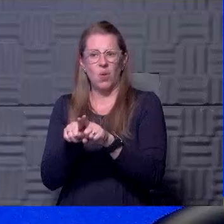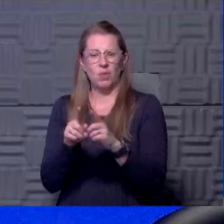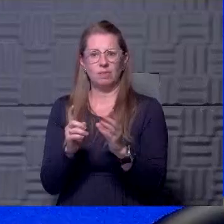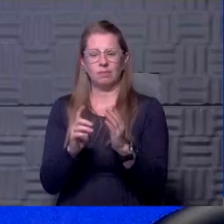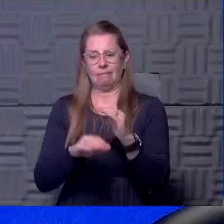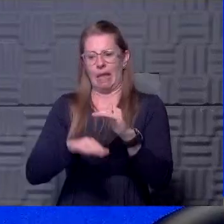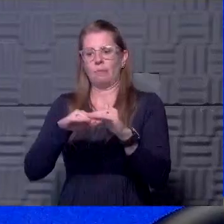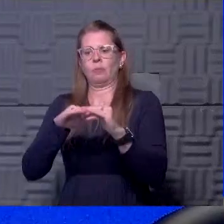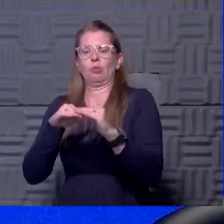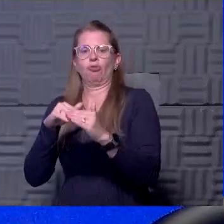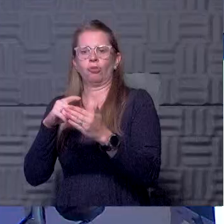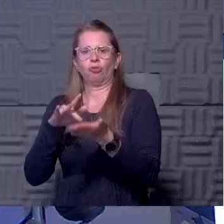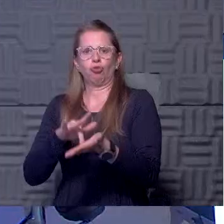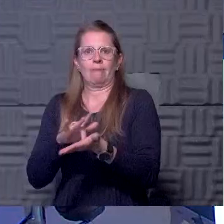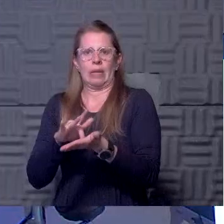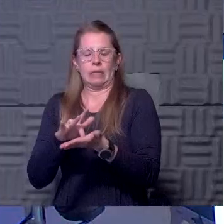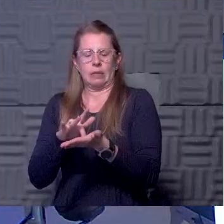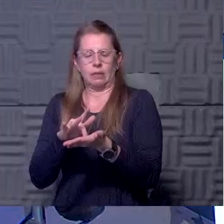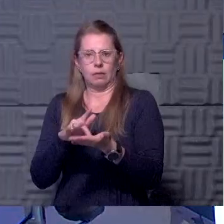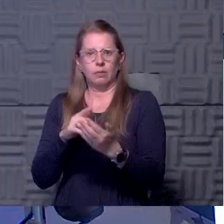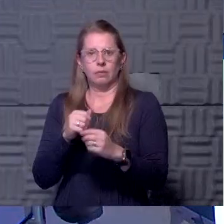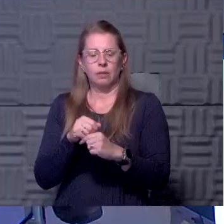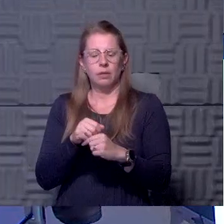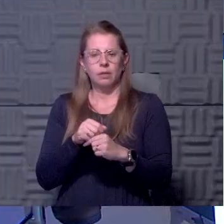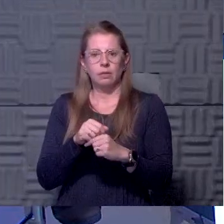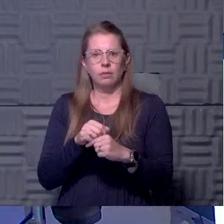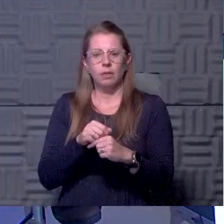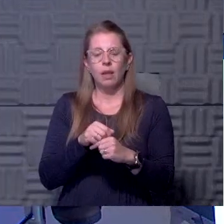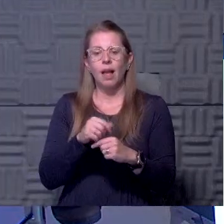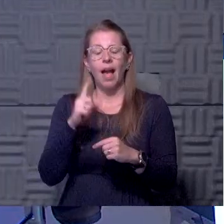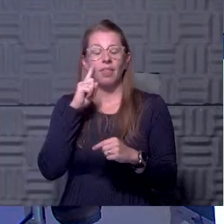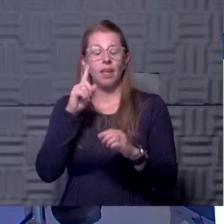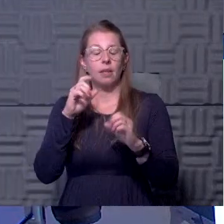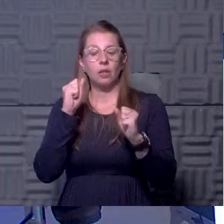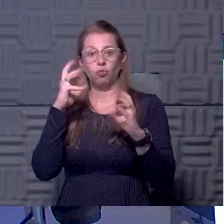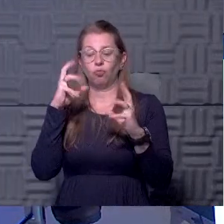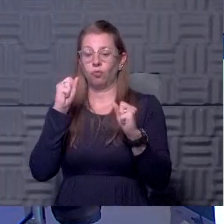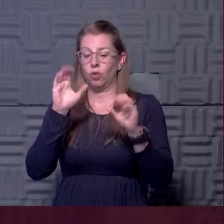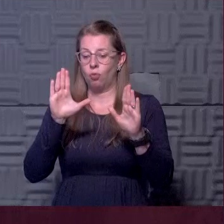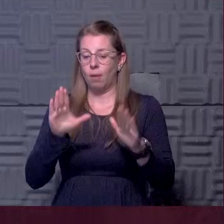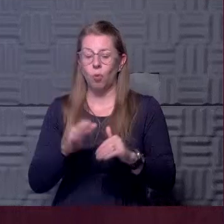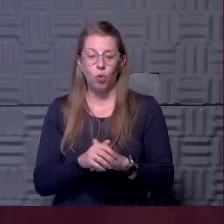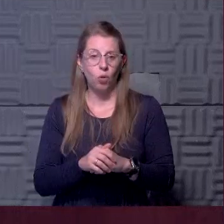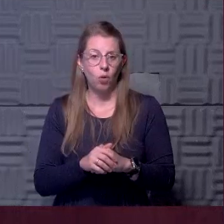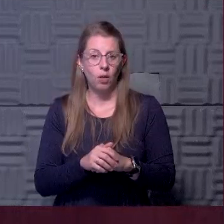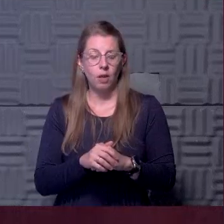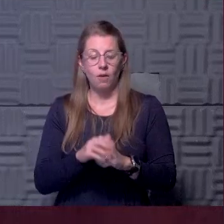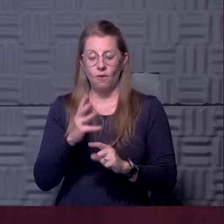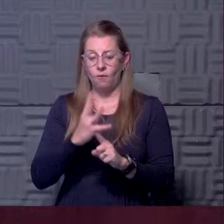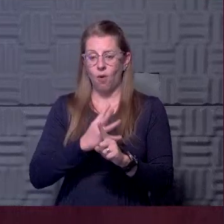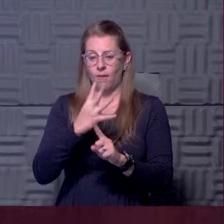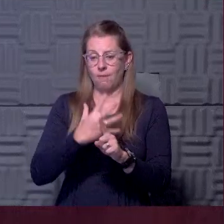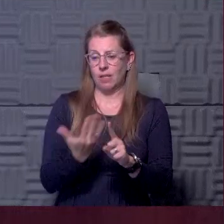can do to stop. Yeah. the good turnaround time. So yeah, I, I think it's just incredible if, uh, you think about where we were four or five months ago from a testing